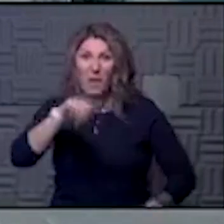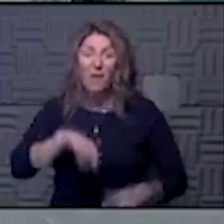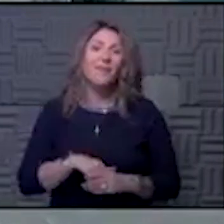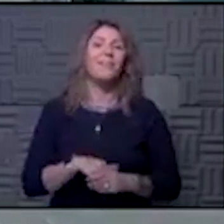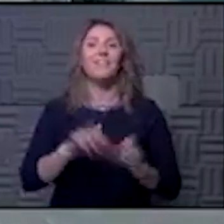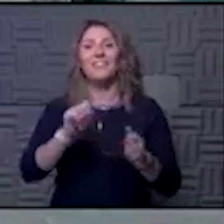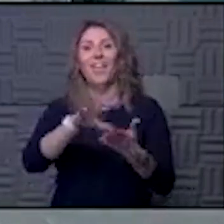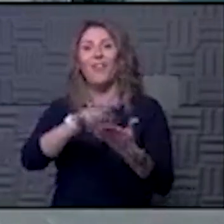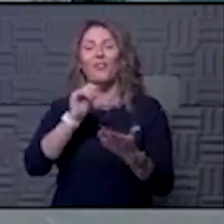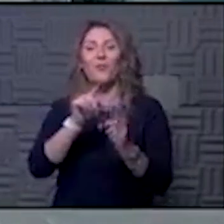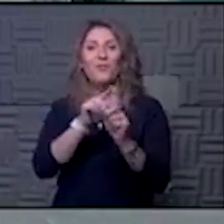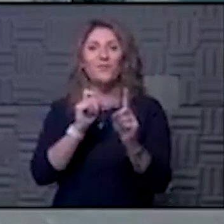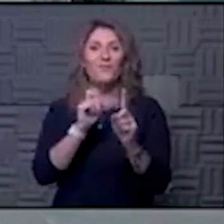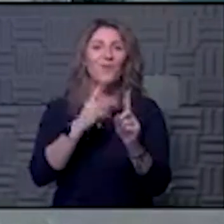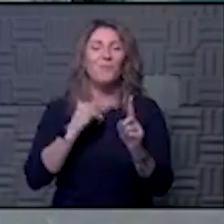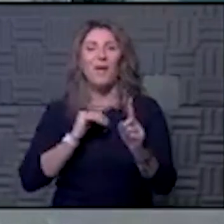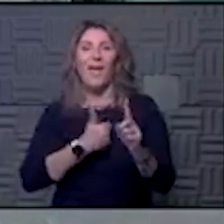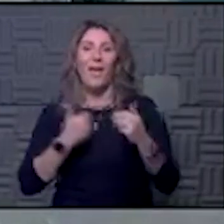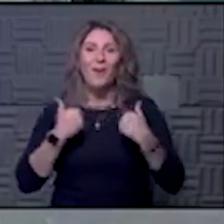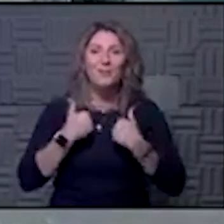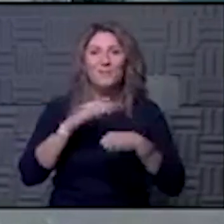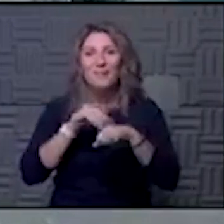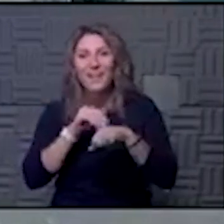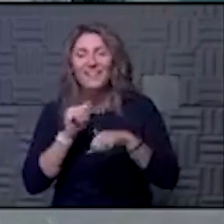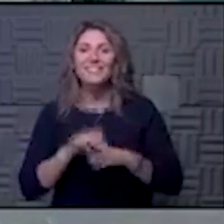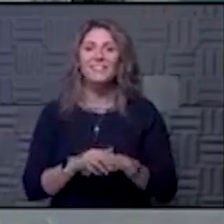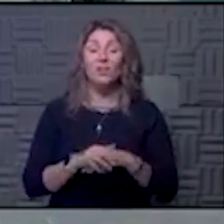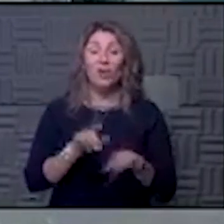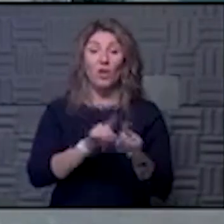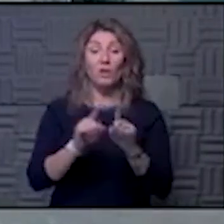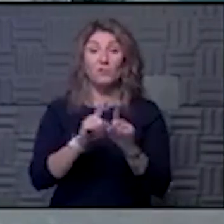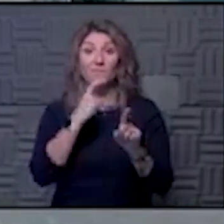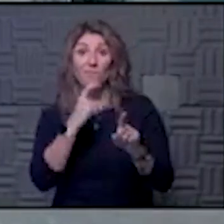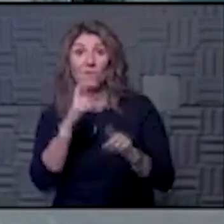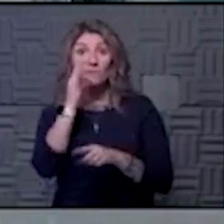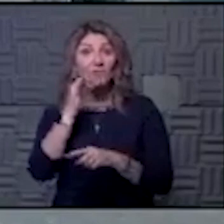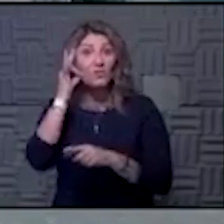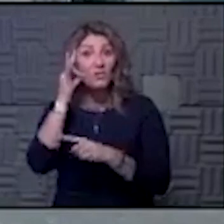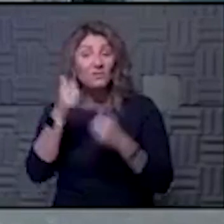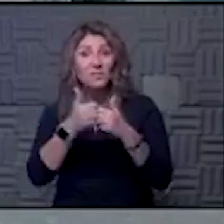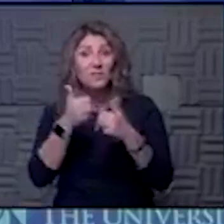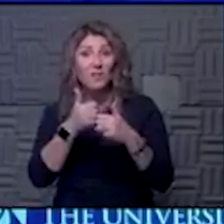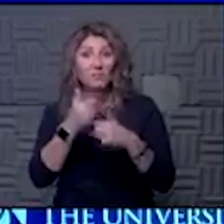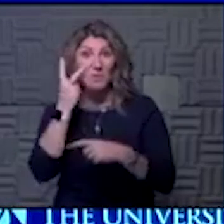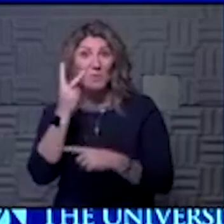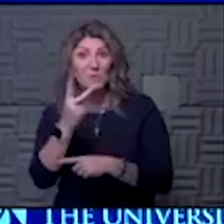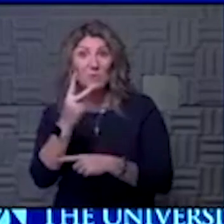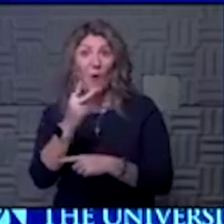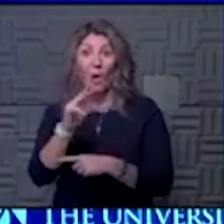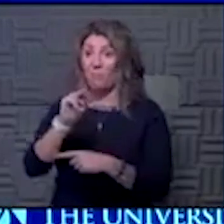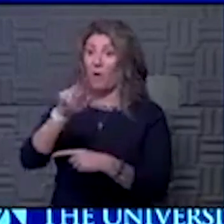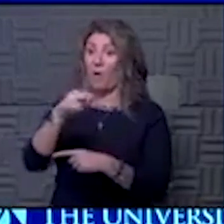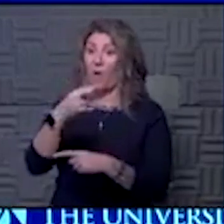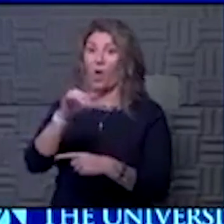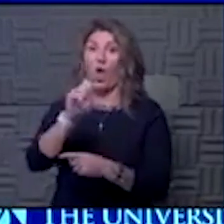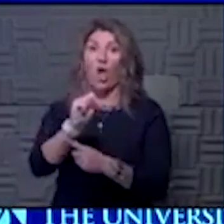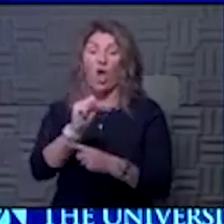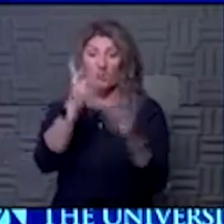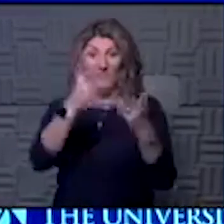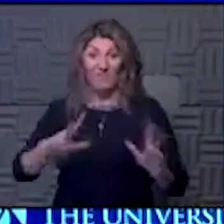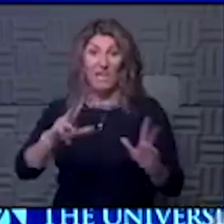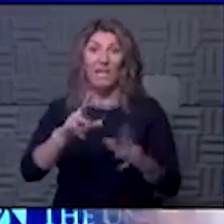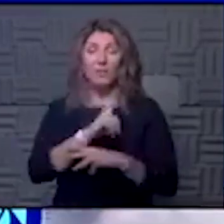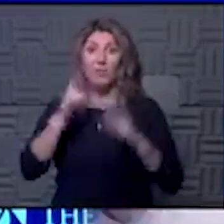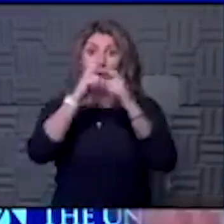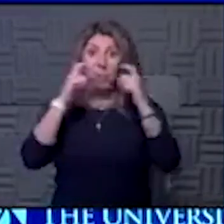learn a lot from our furry friends. Hey, also, if you watched the Chiefs game yesterday, if you saw Mahomes after the game, man, he had his mask on. His game was over. He